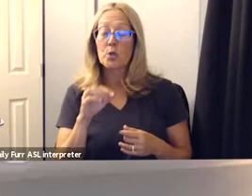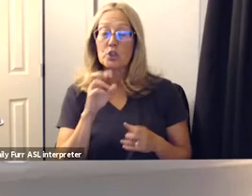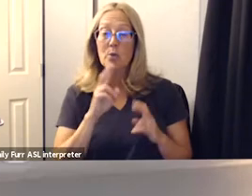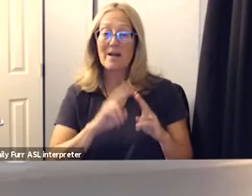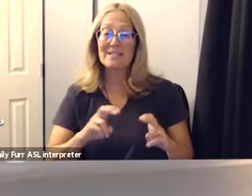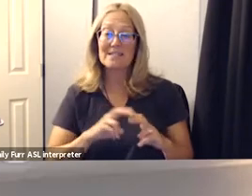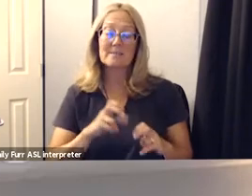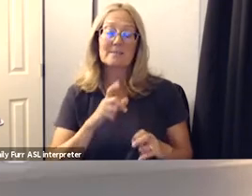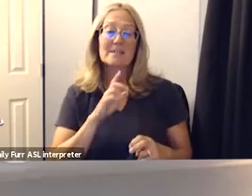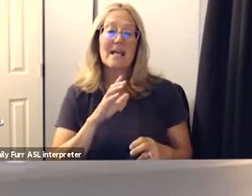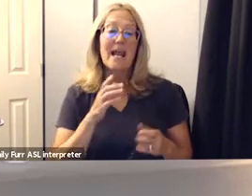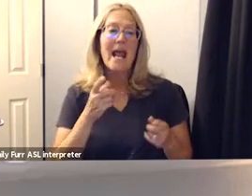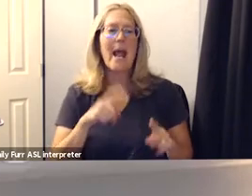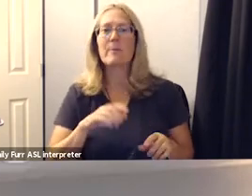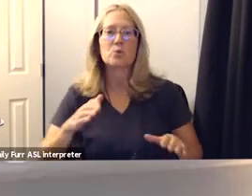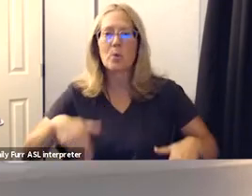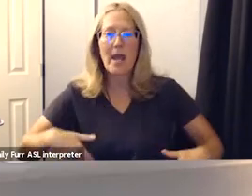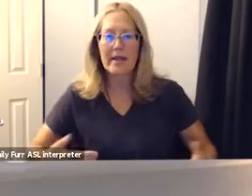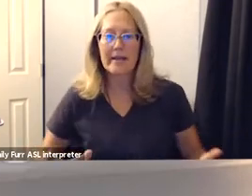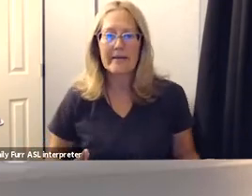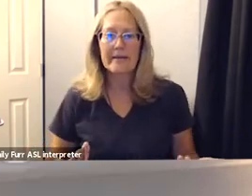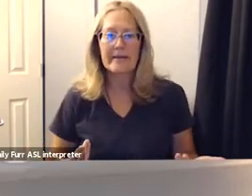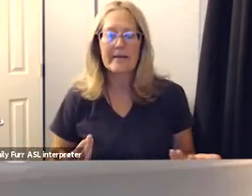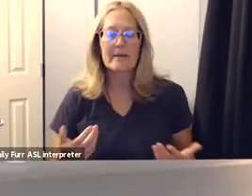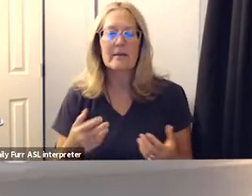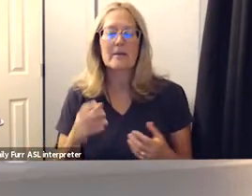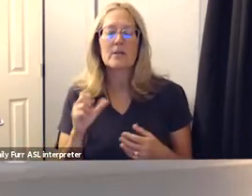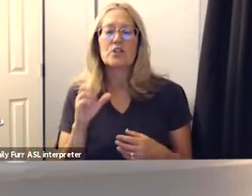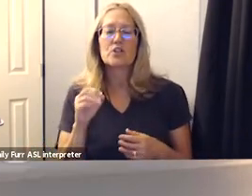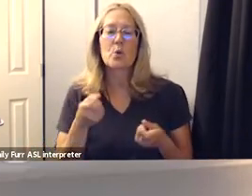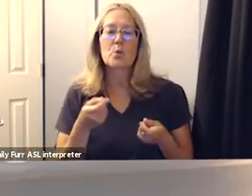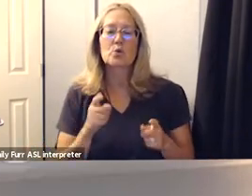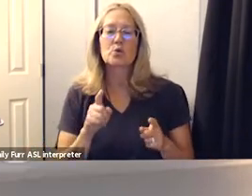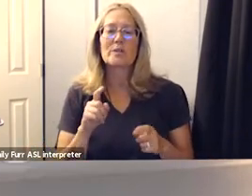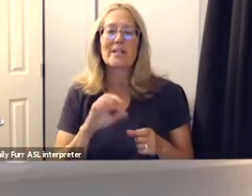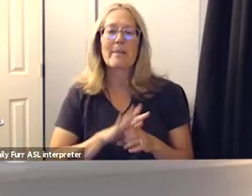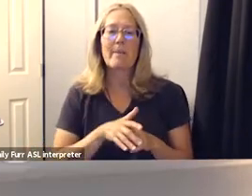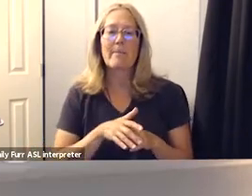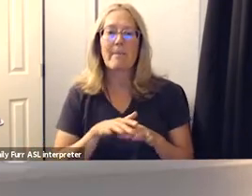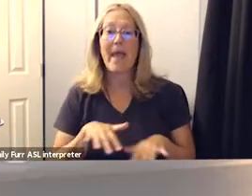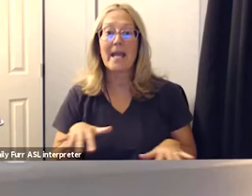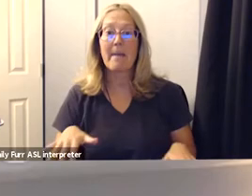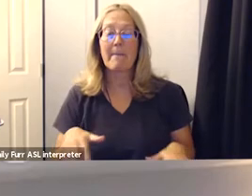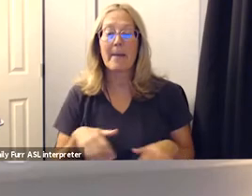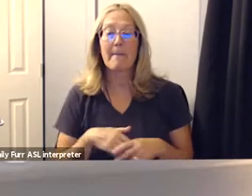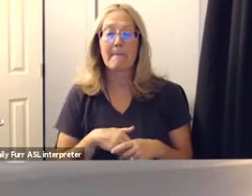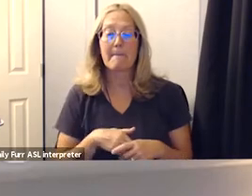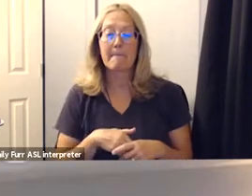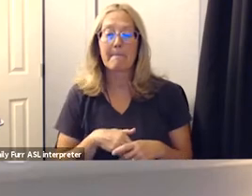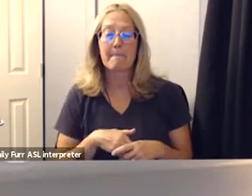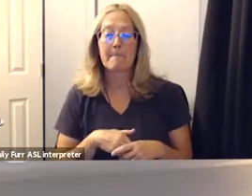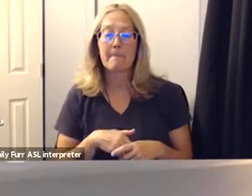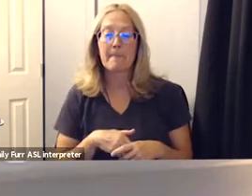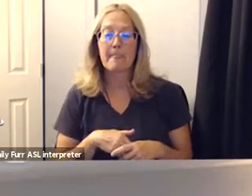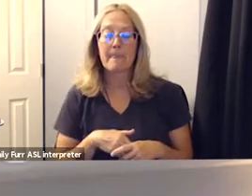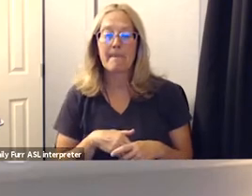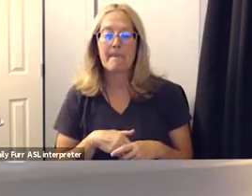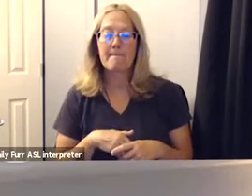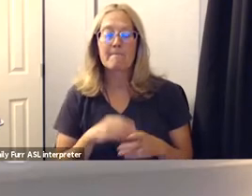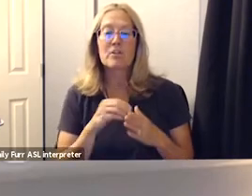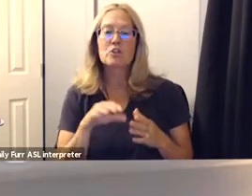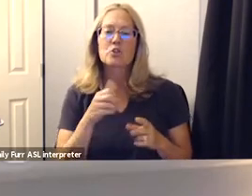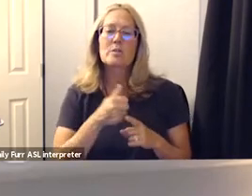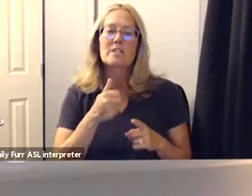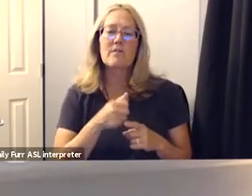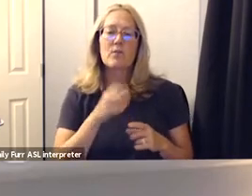and they happen too late so during the pandemic i the students were